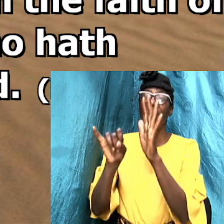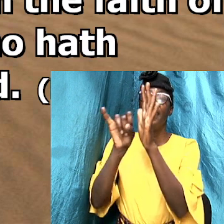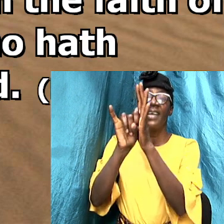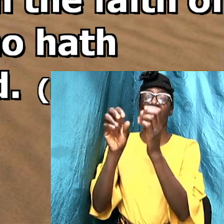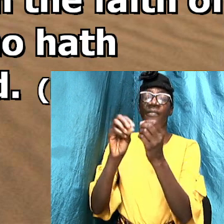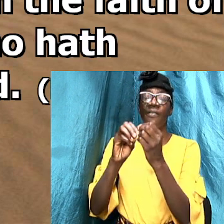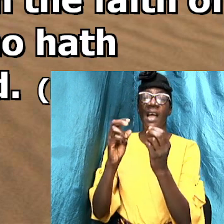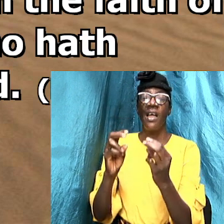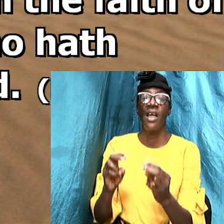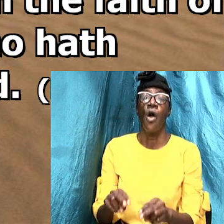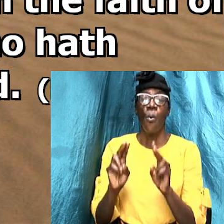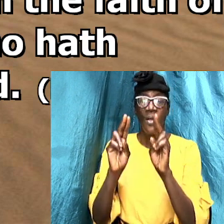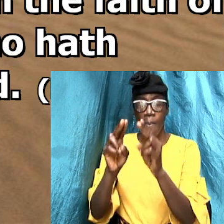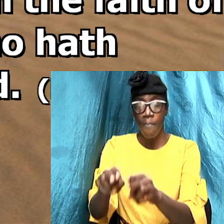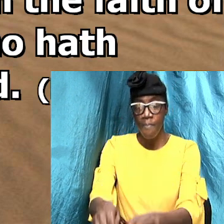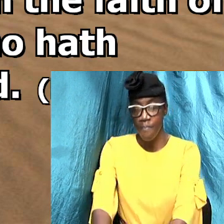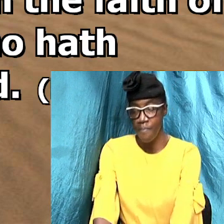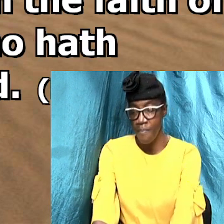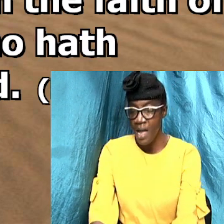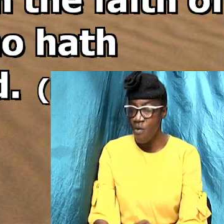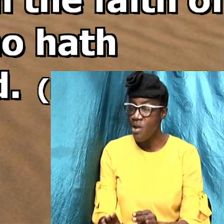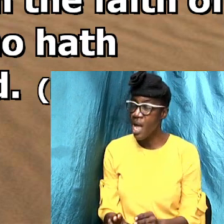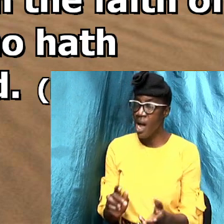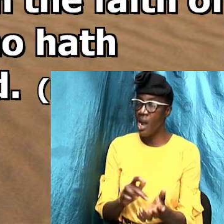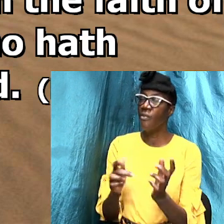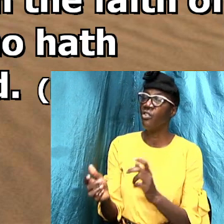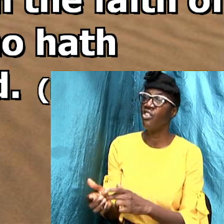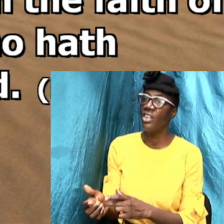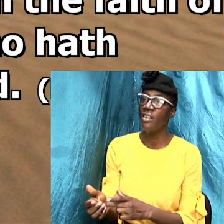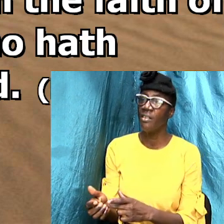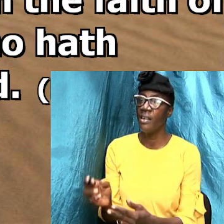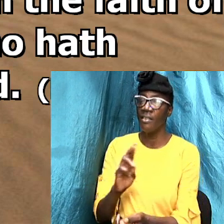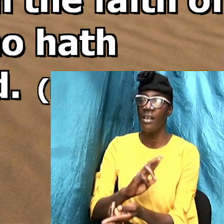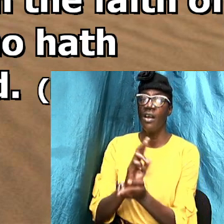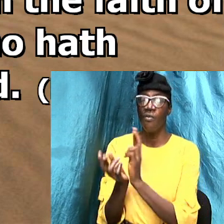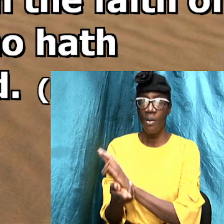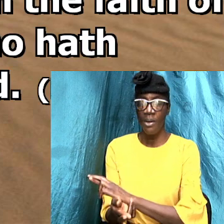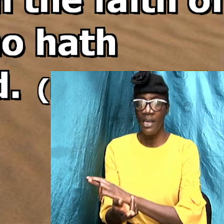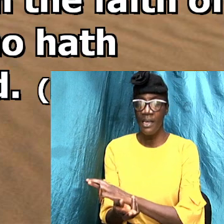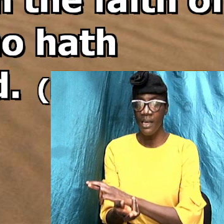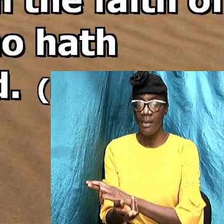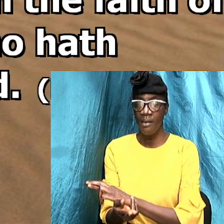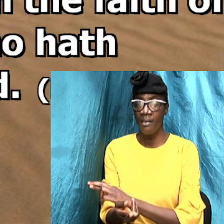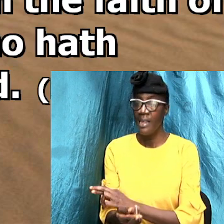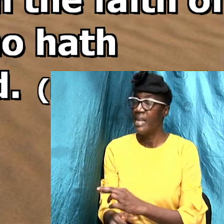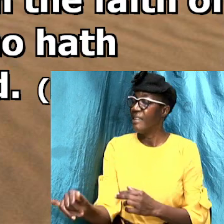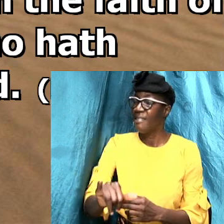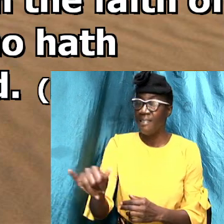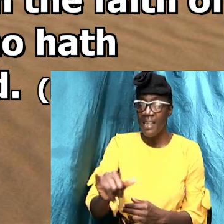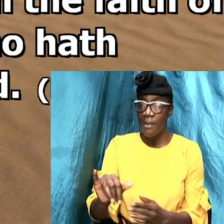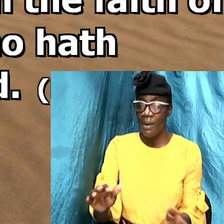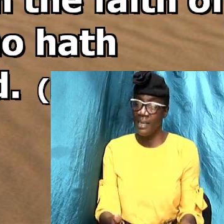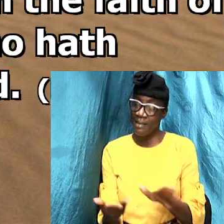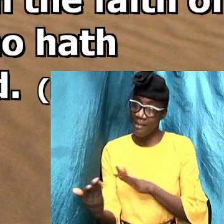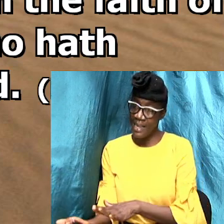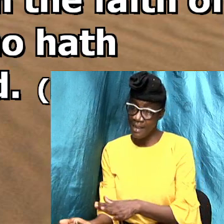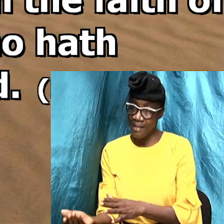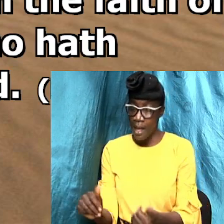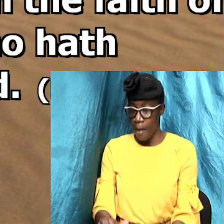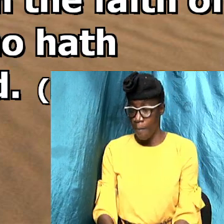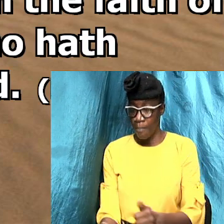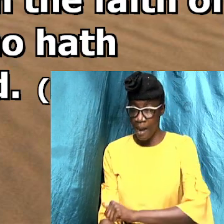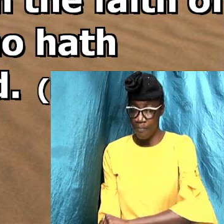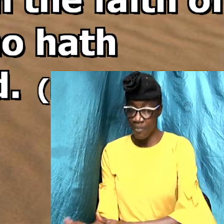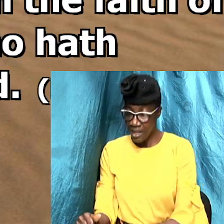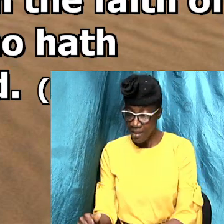burial of Jesus Christ repentance liken us unto his death baptism liken us unto